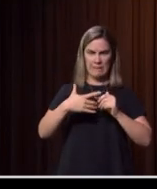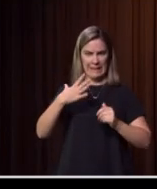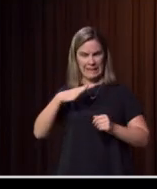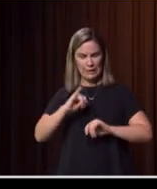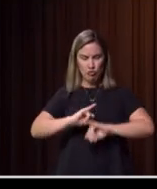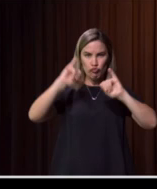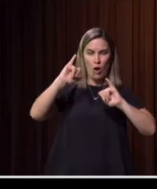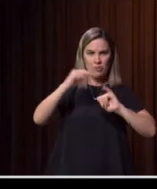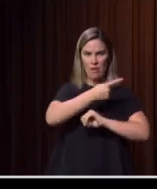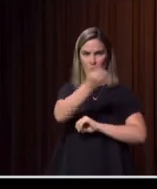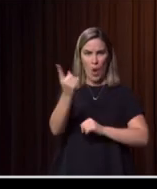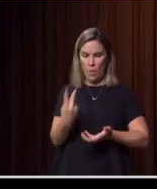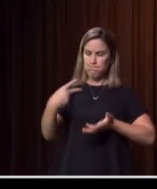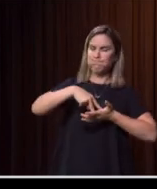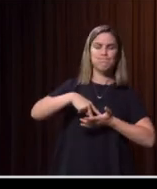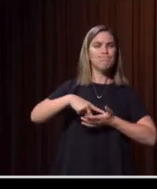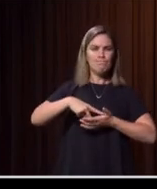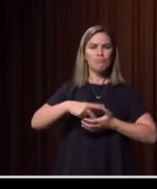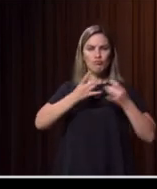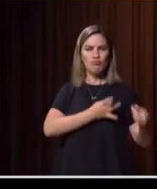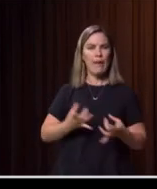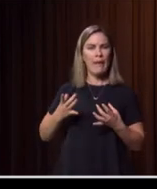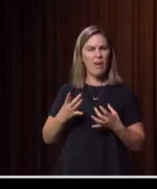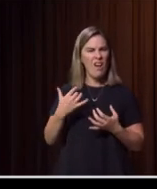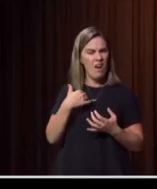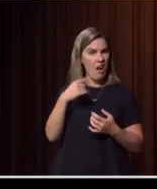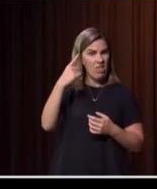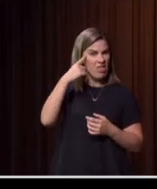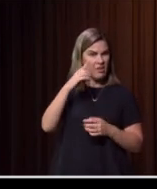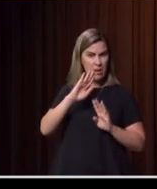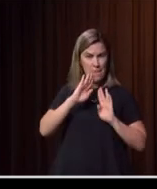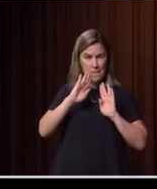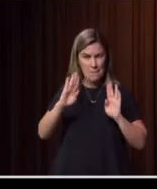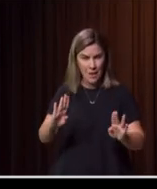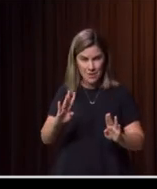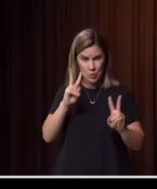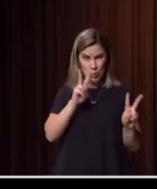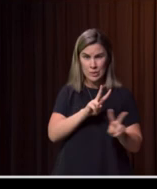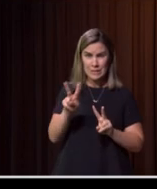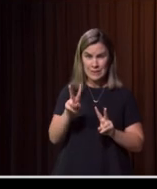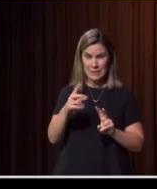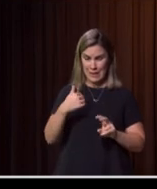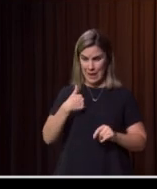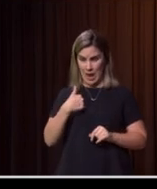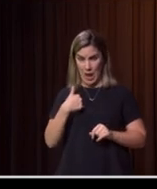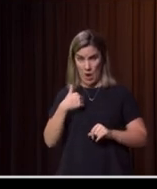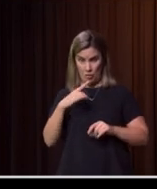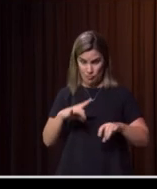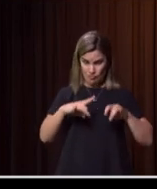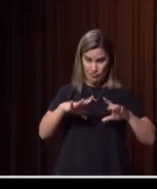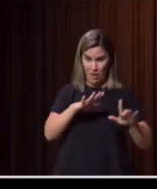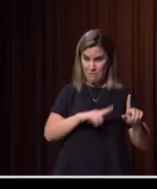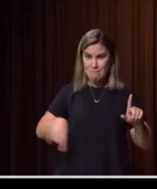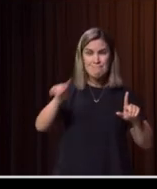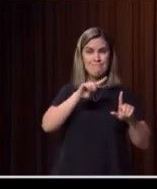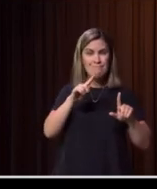of crisis, I think speaks volumes of a wonderfully democratic, free nation that together as one, we can